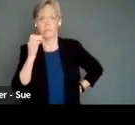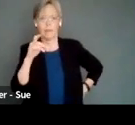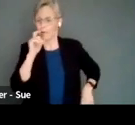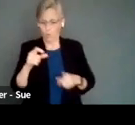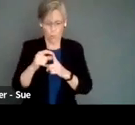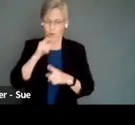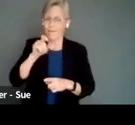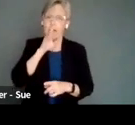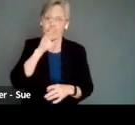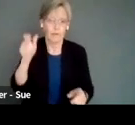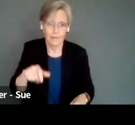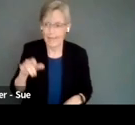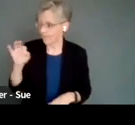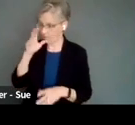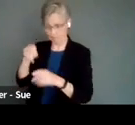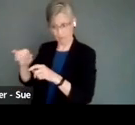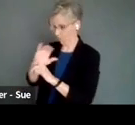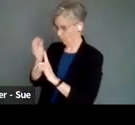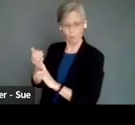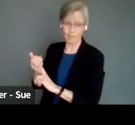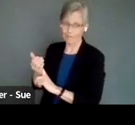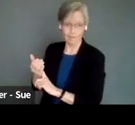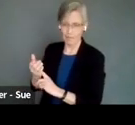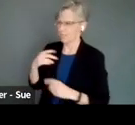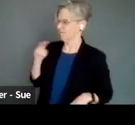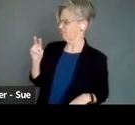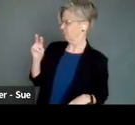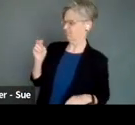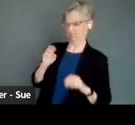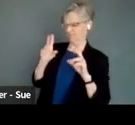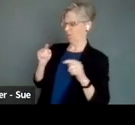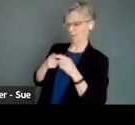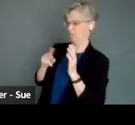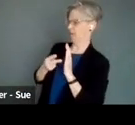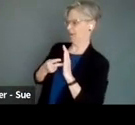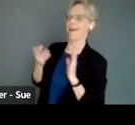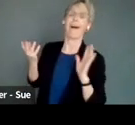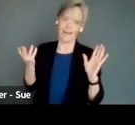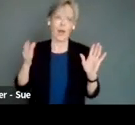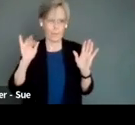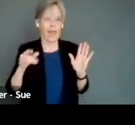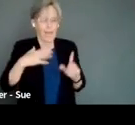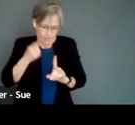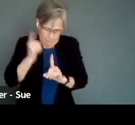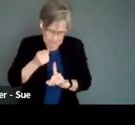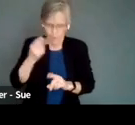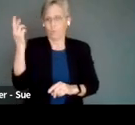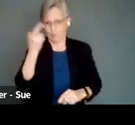words. Yeah. And if you're not part of that culture, you won't, you won't understand what that means, but it is, it's very specific.